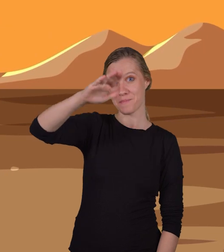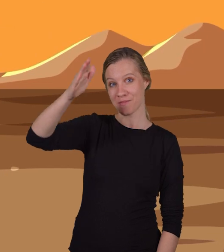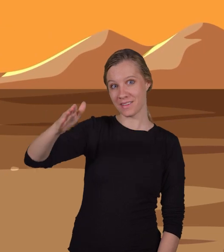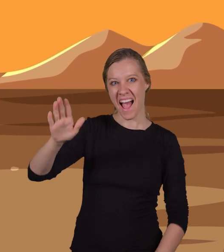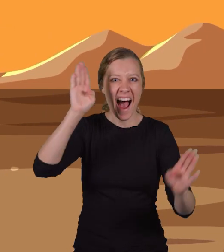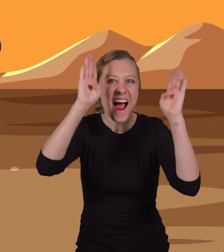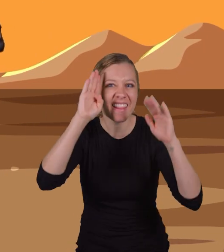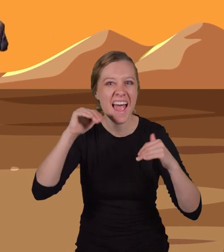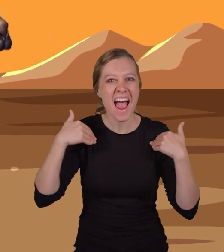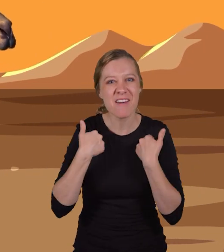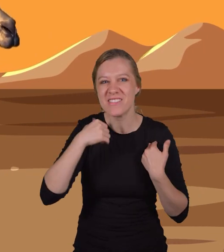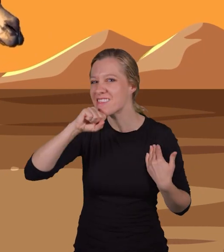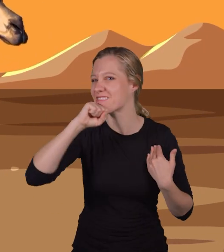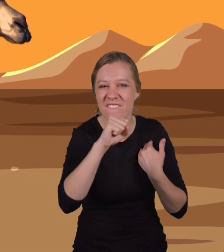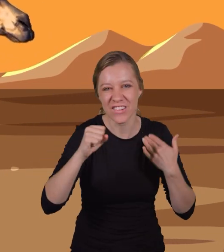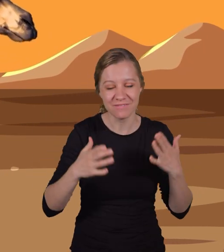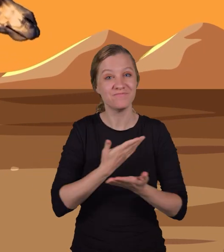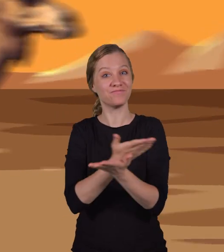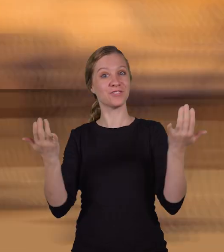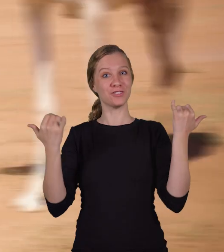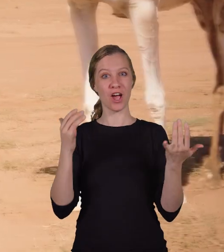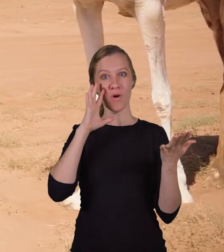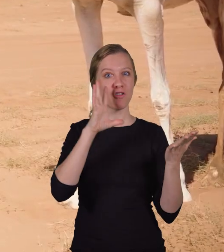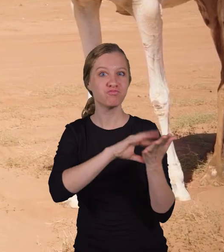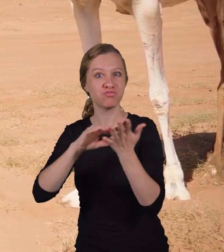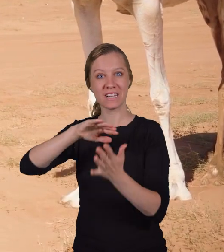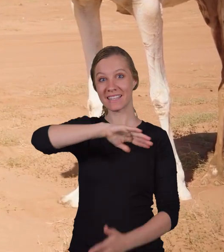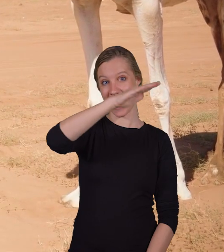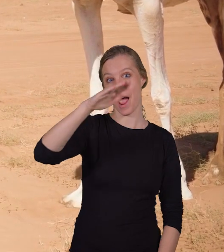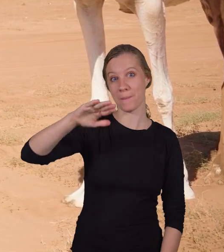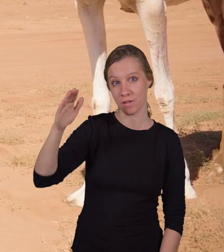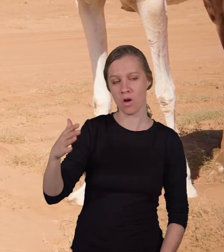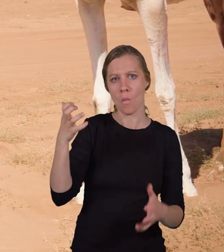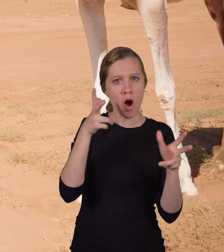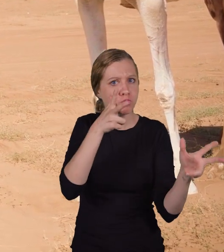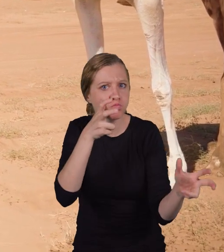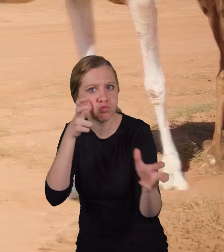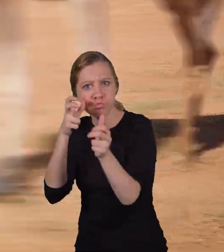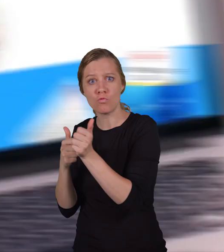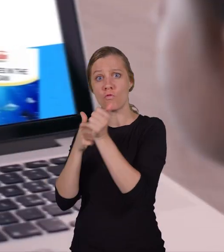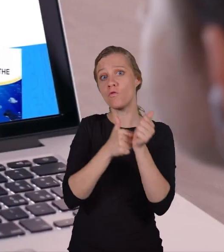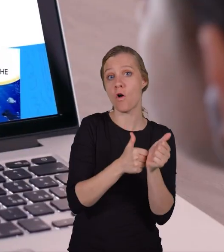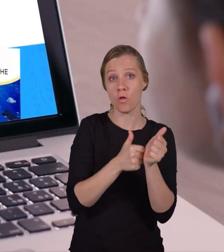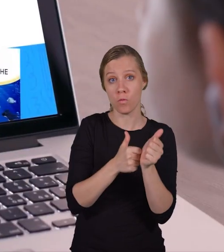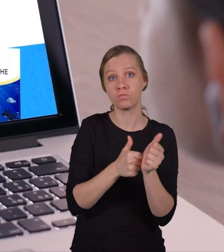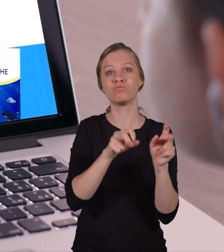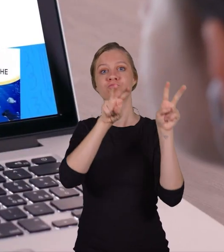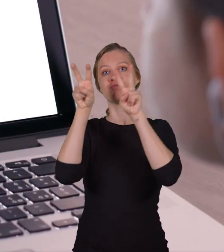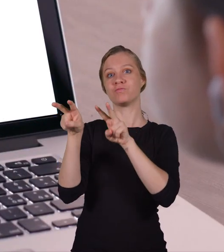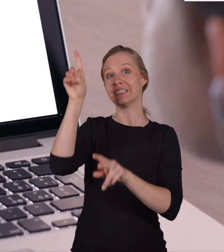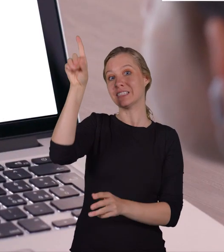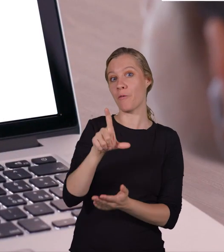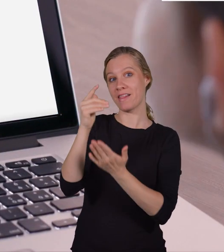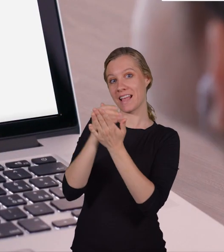Camels. Hello there, animal lovers. Today, we are going to learn about camels. If you want to follow